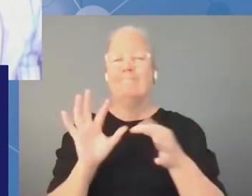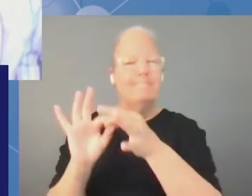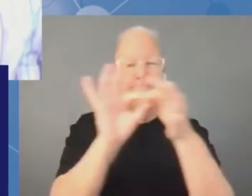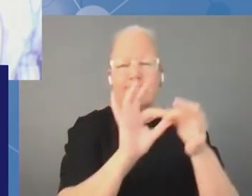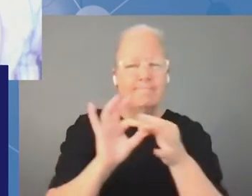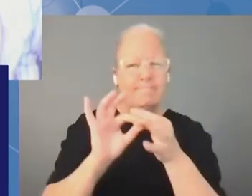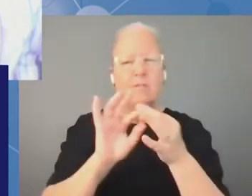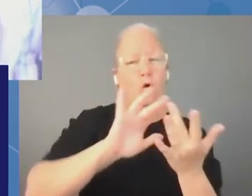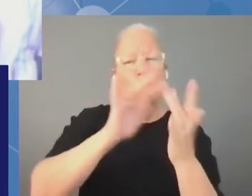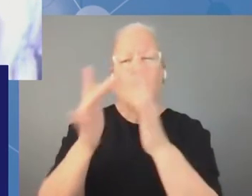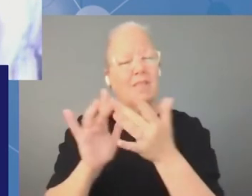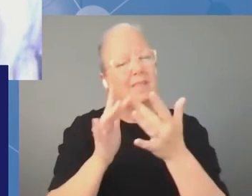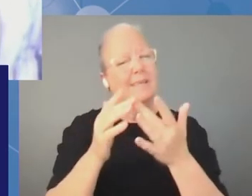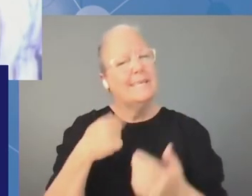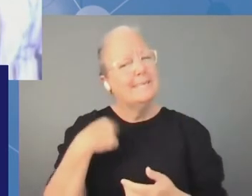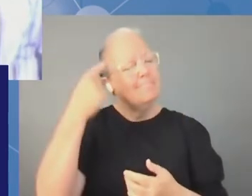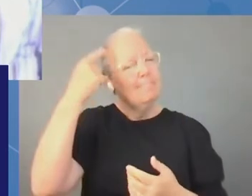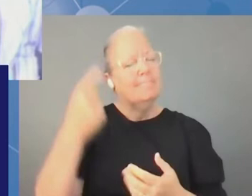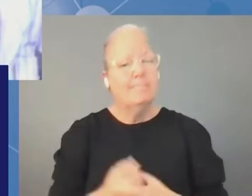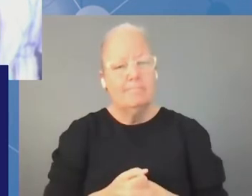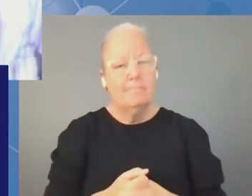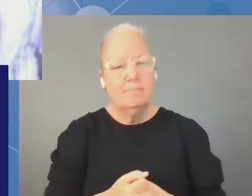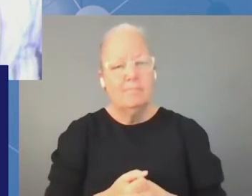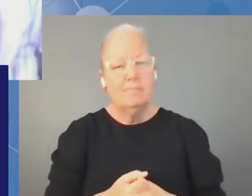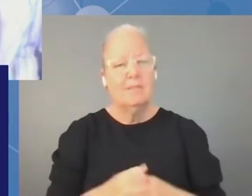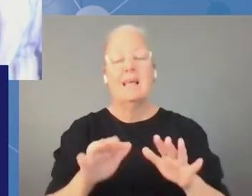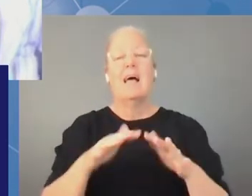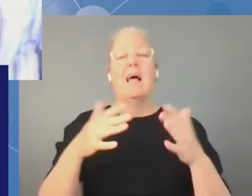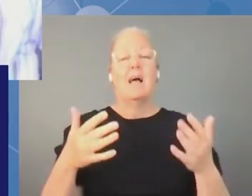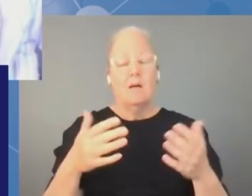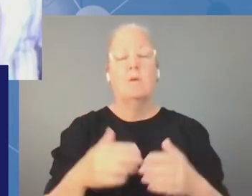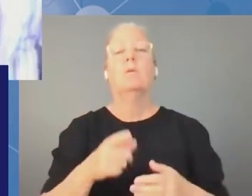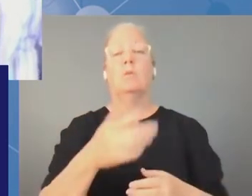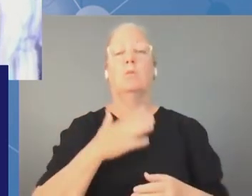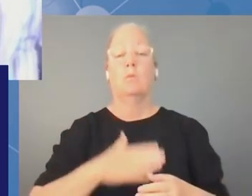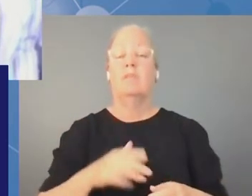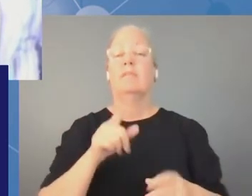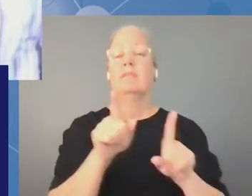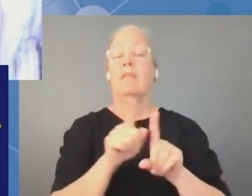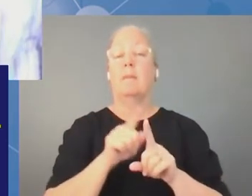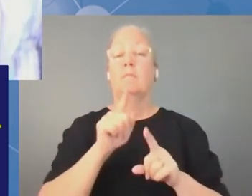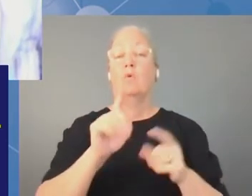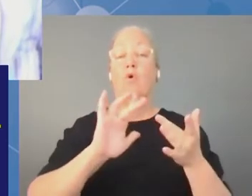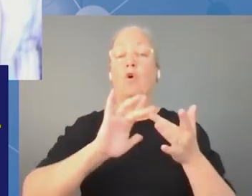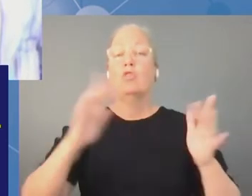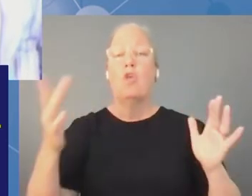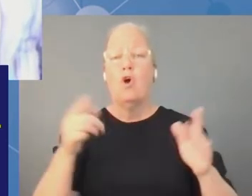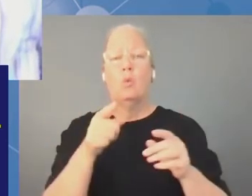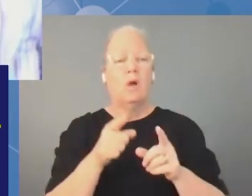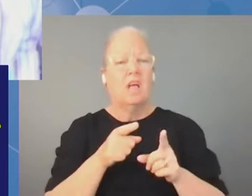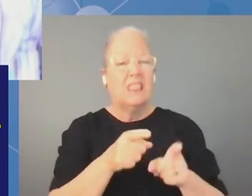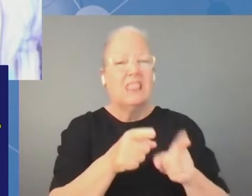how possible will be our able to reduce online harassment such as hacking into people's accounts?